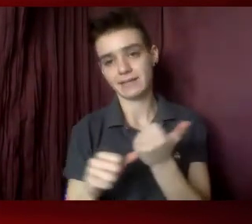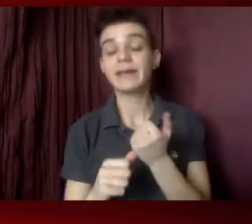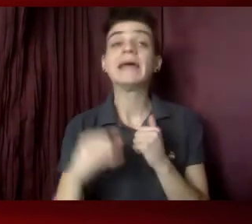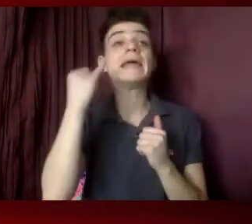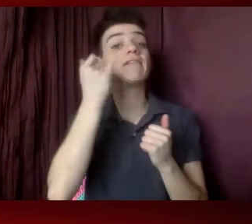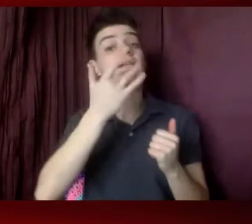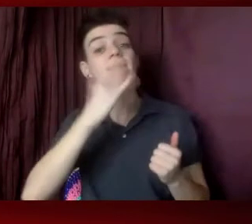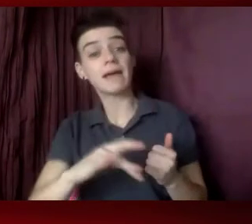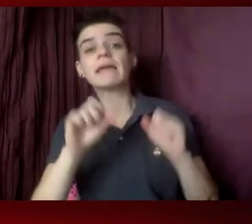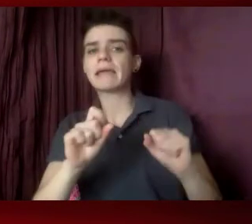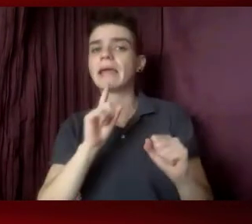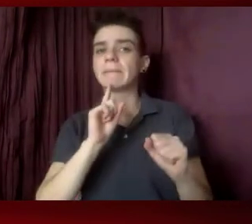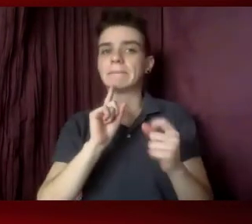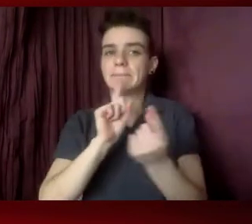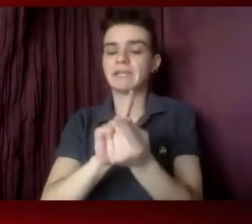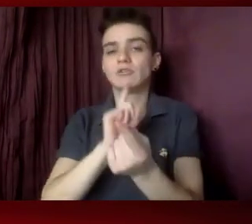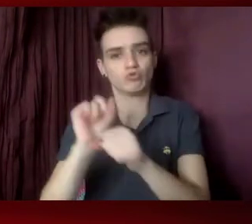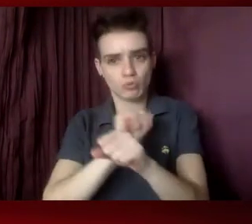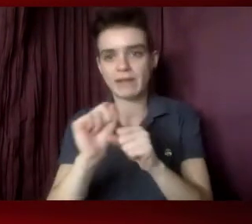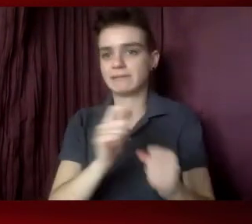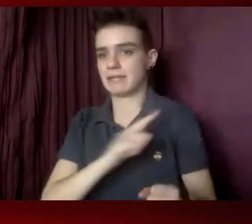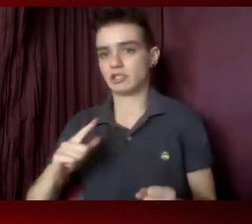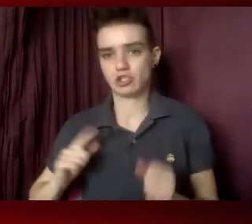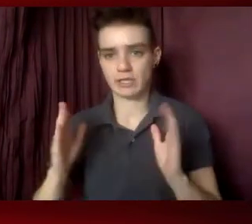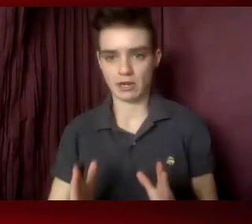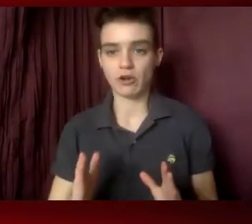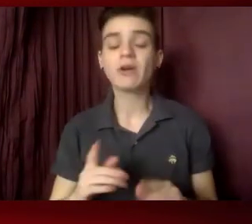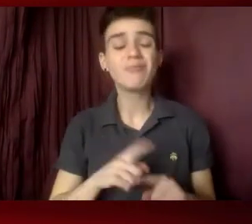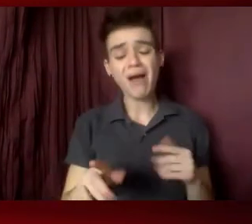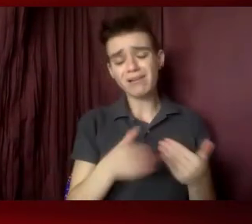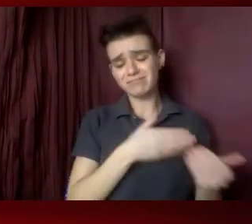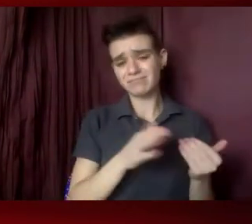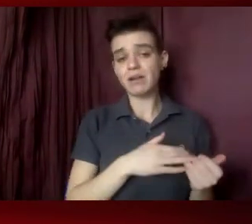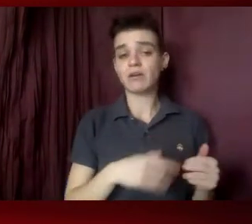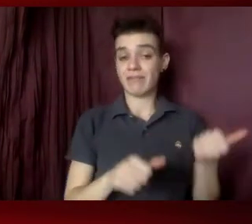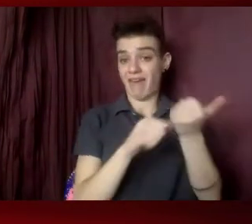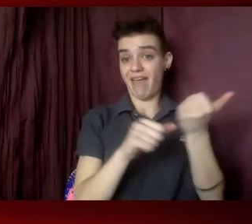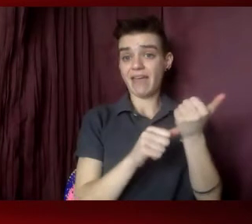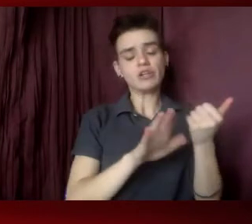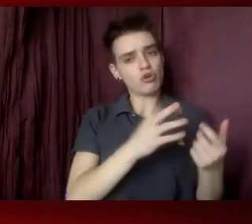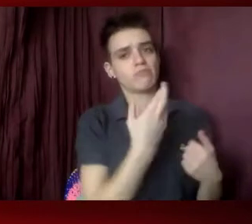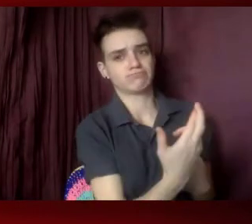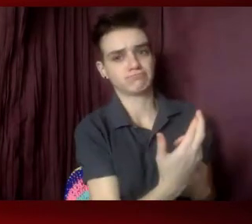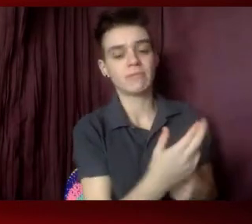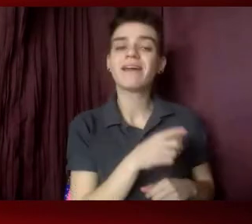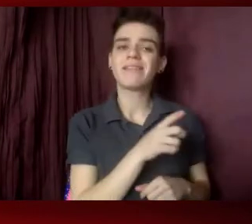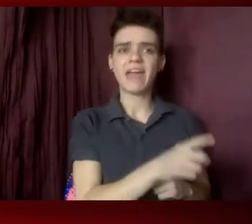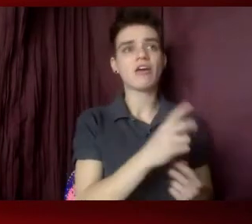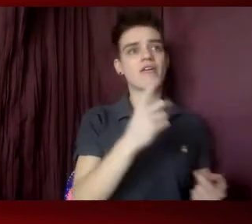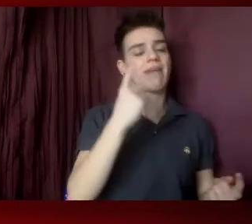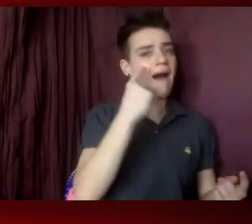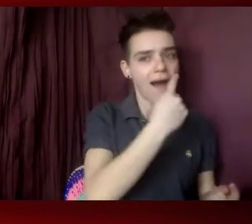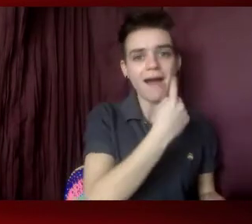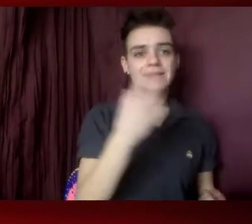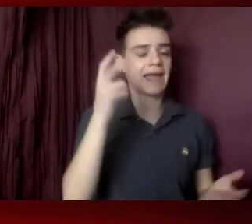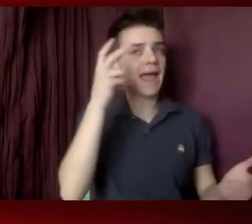legislator. But don't worry about that, because your legislative aid is your friend. They basically are the eyes and ears for your